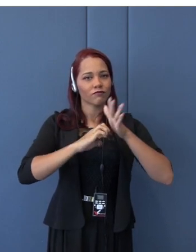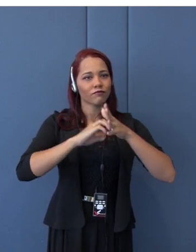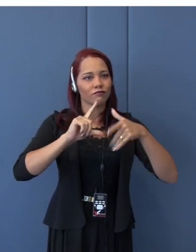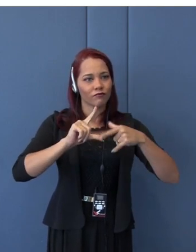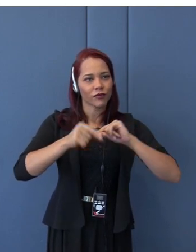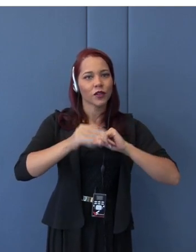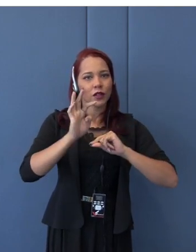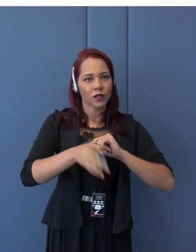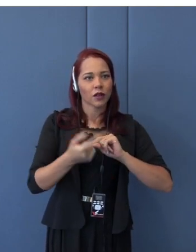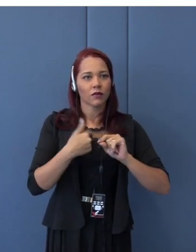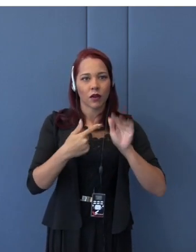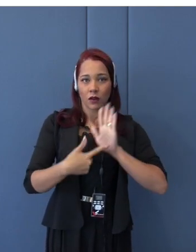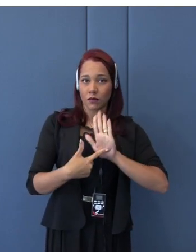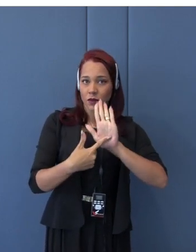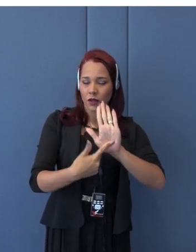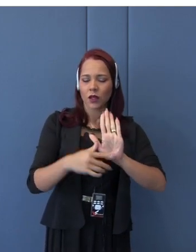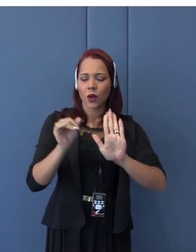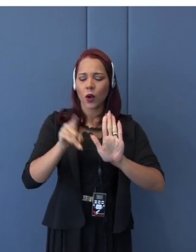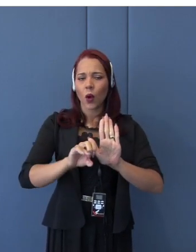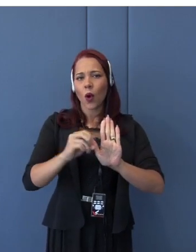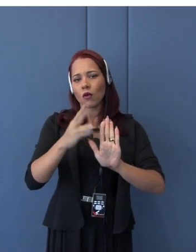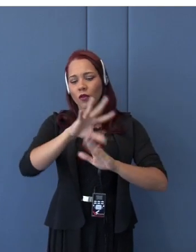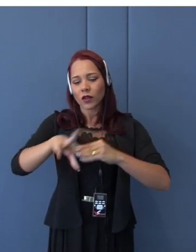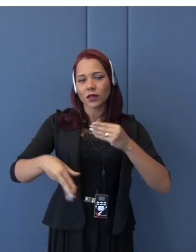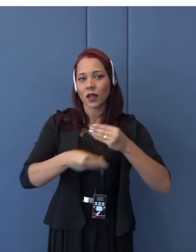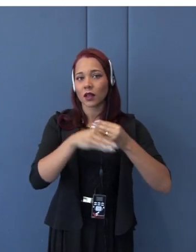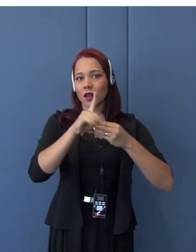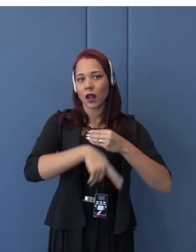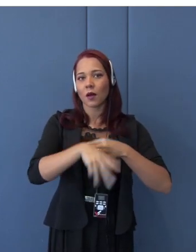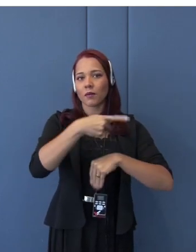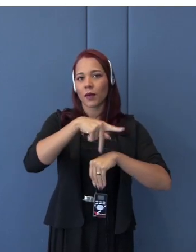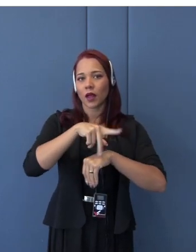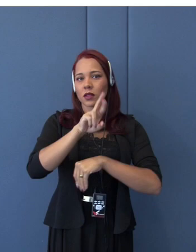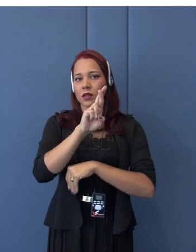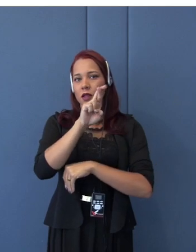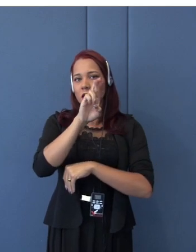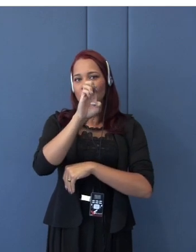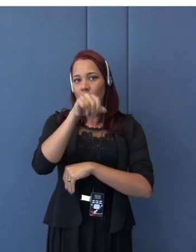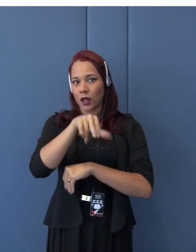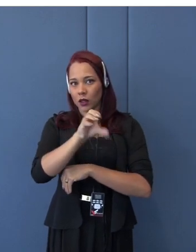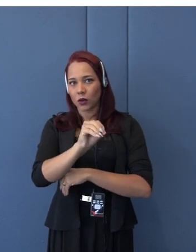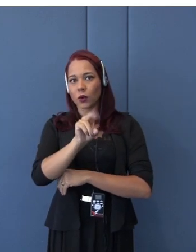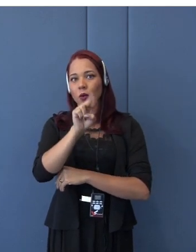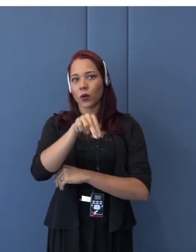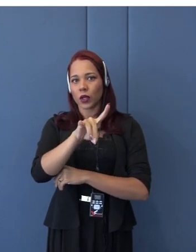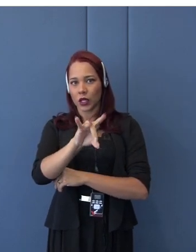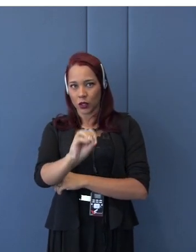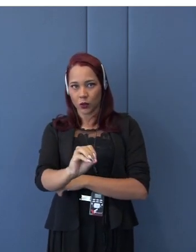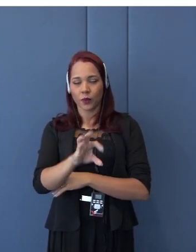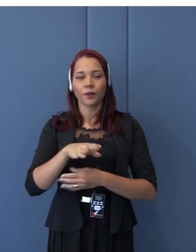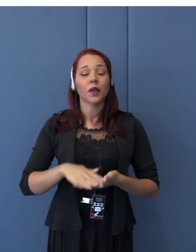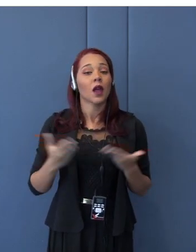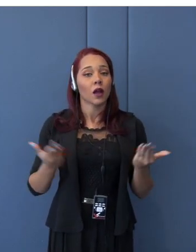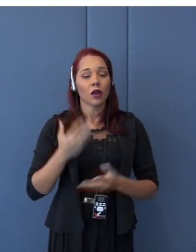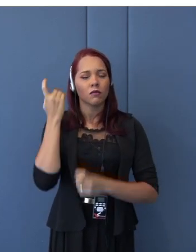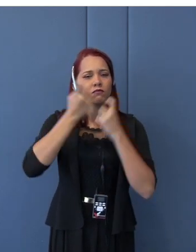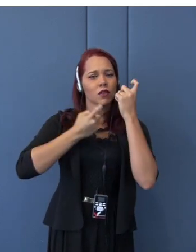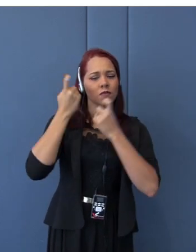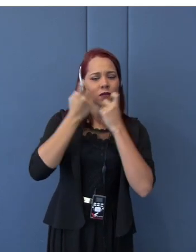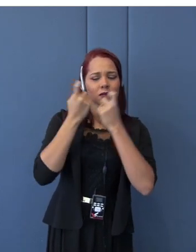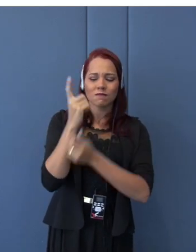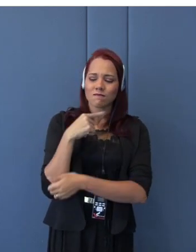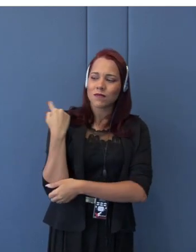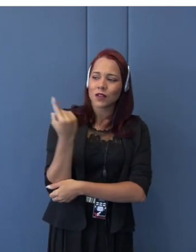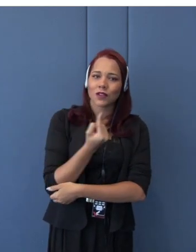Now, the third element, third source of concern for us, this is the most